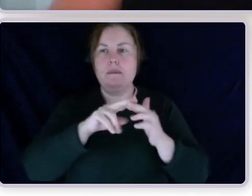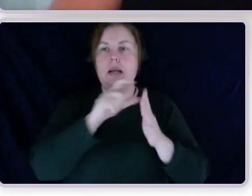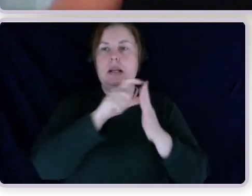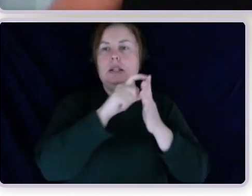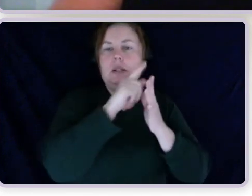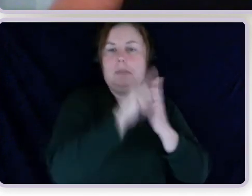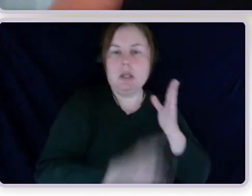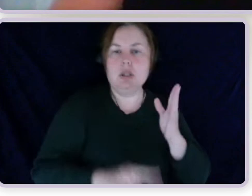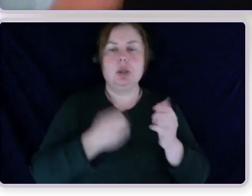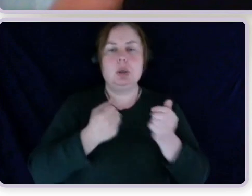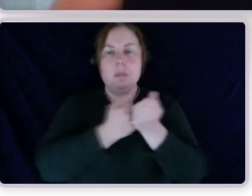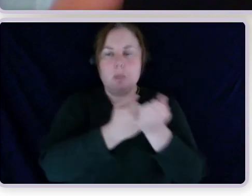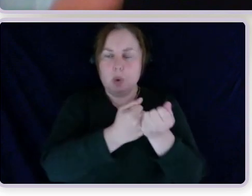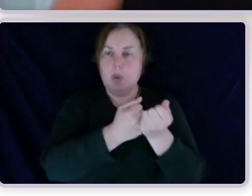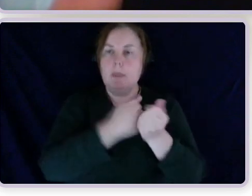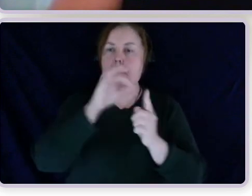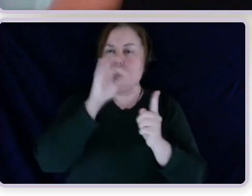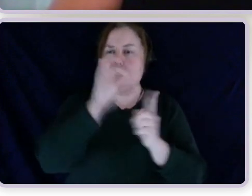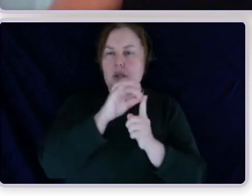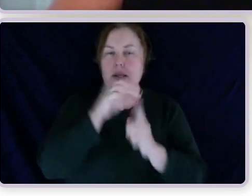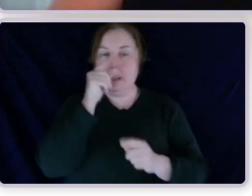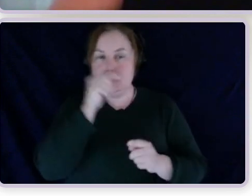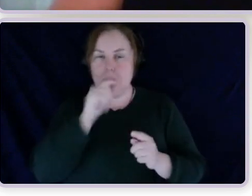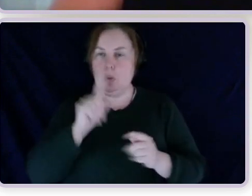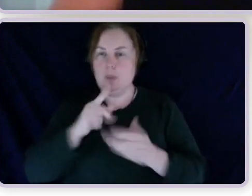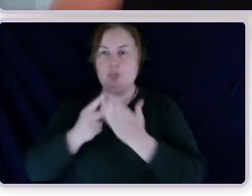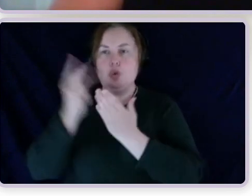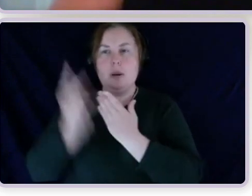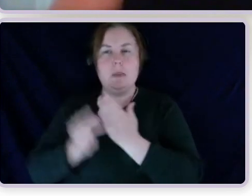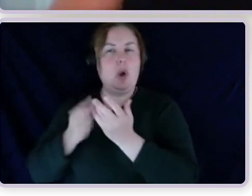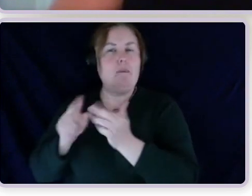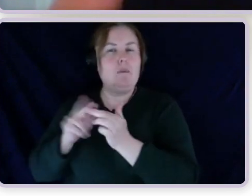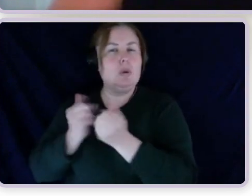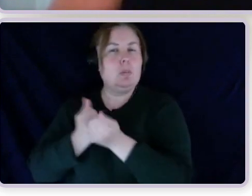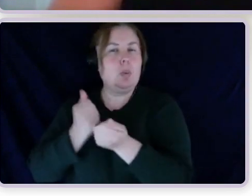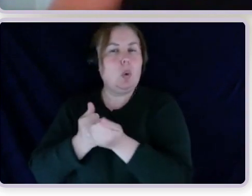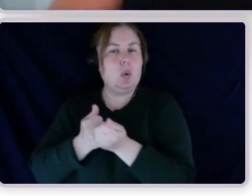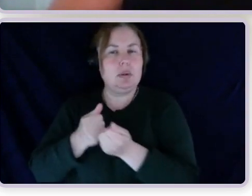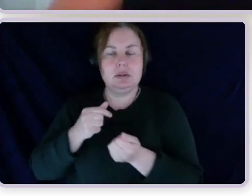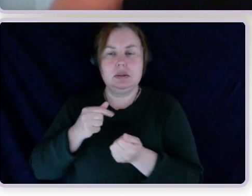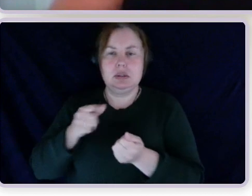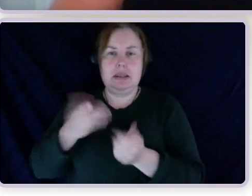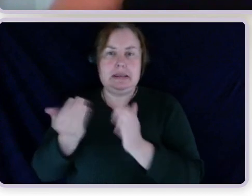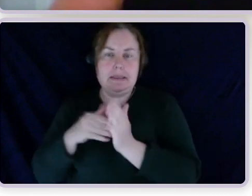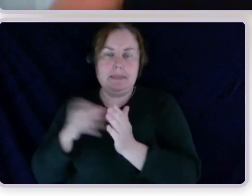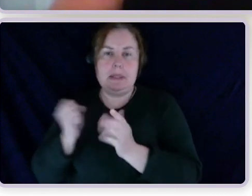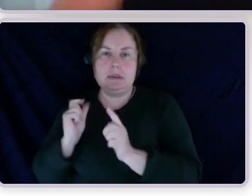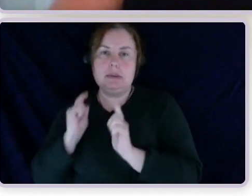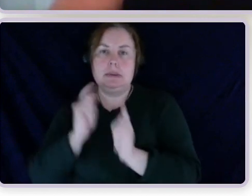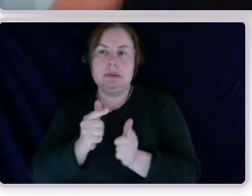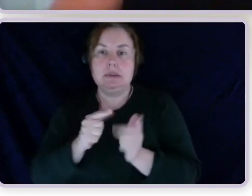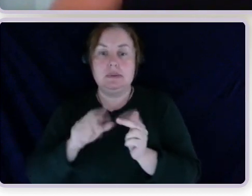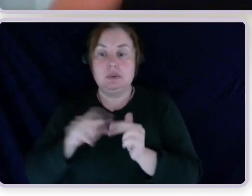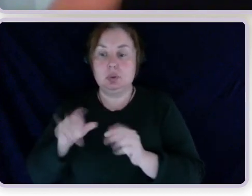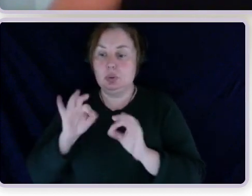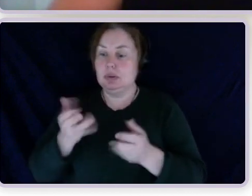is the program of support requirement. That extra requirement that you have if you don't get 20 points under one table.